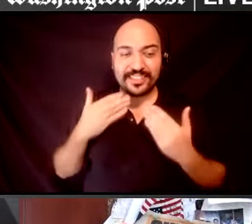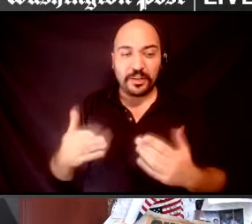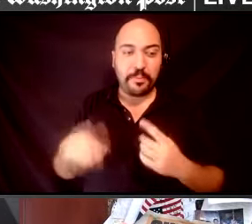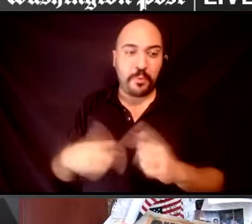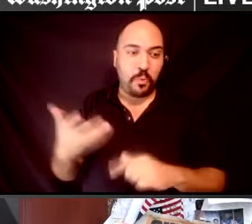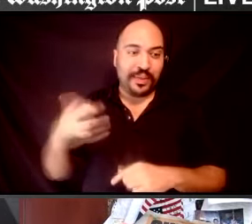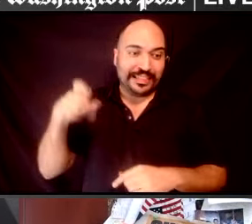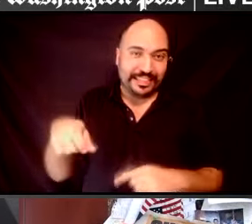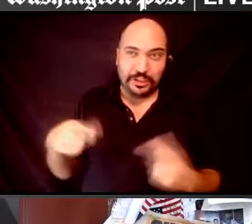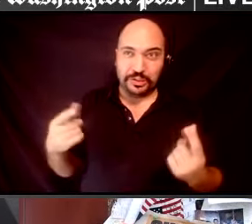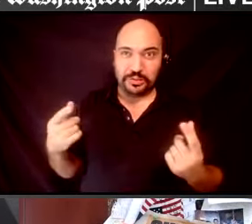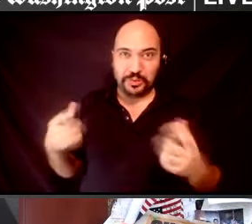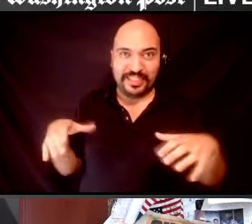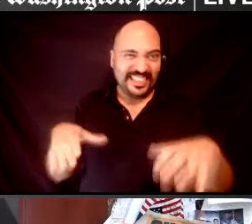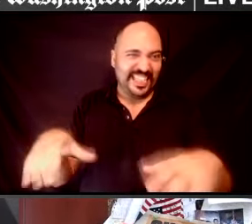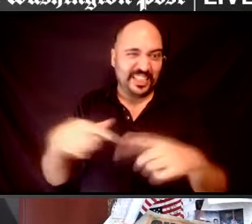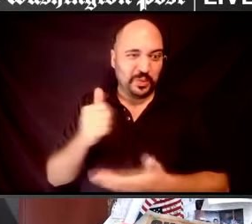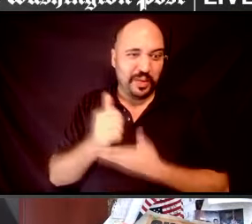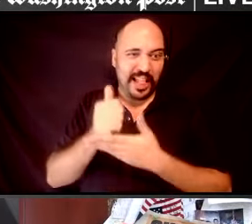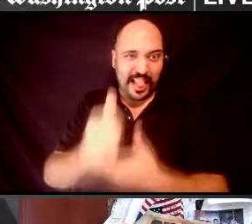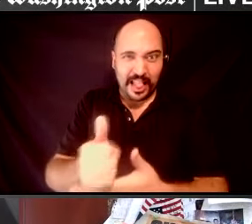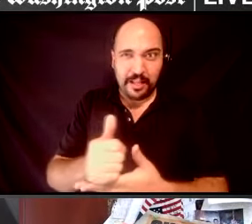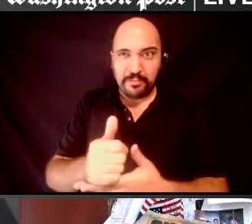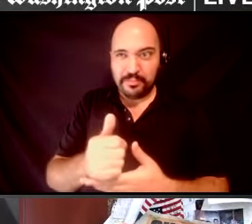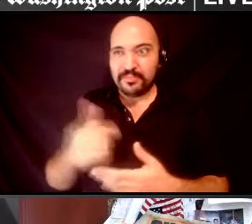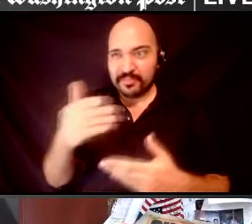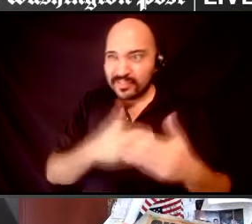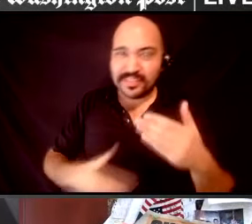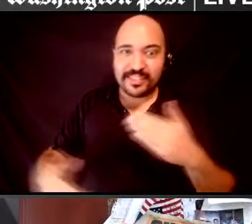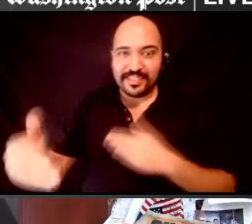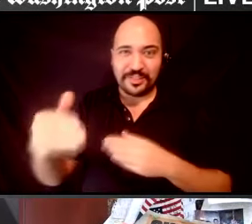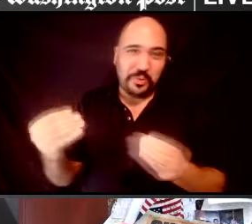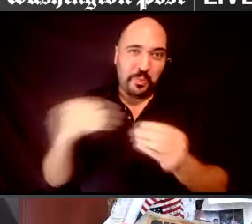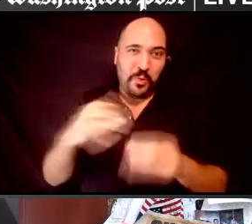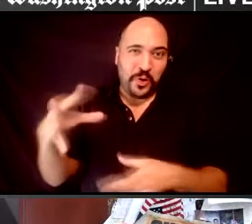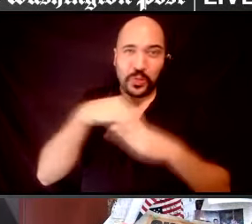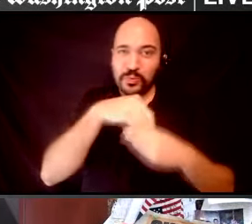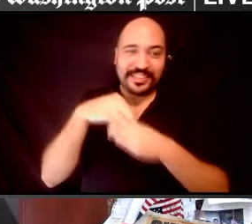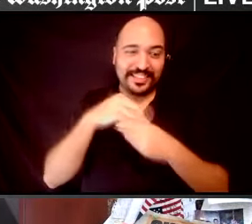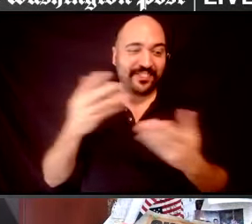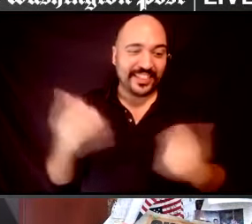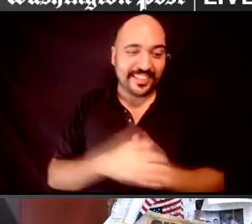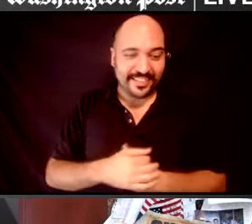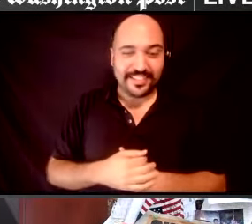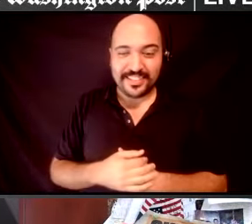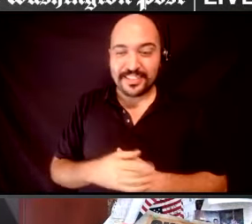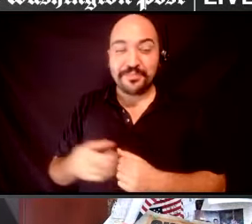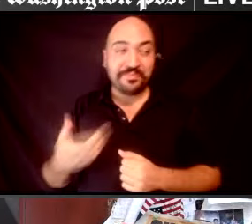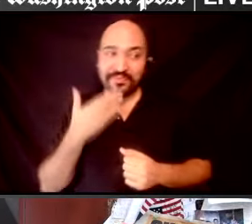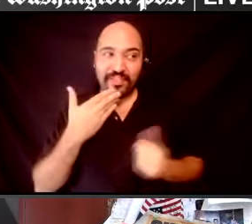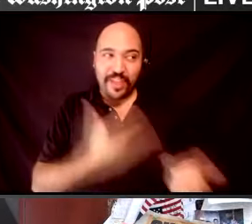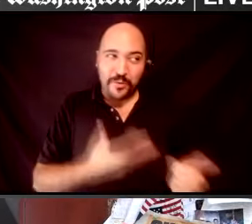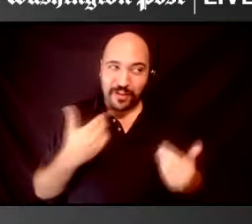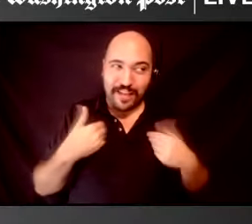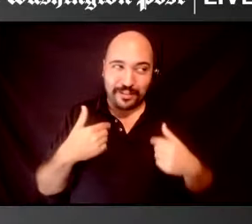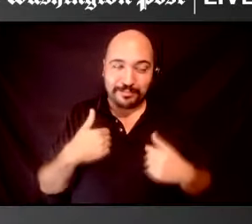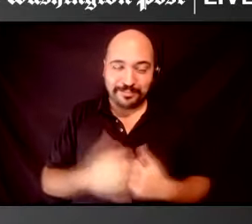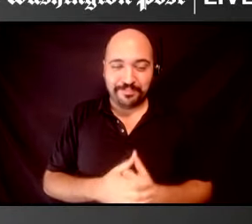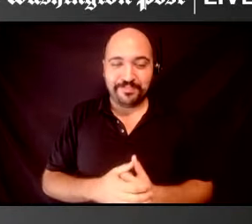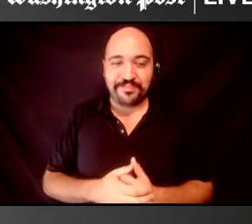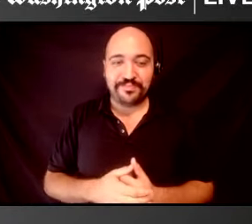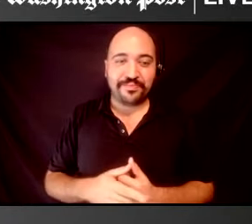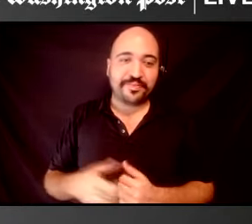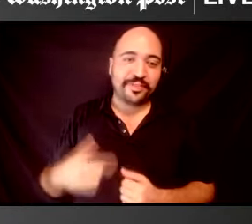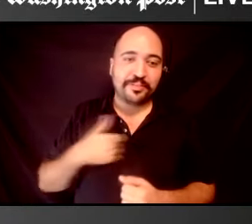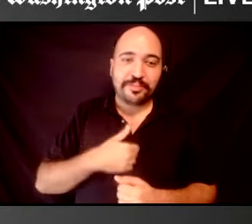needs to be done to help this passage towards greater inclusivity. Thank you for having me on. I'm sorry we